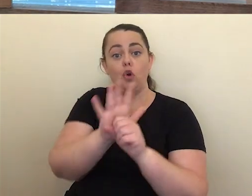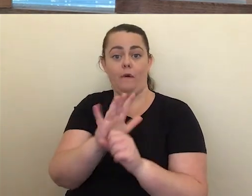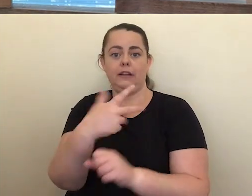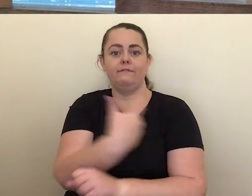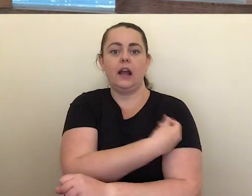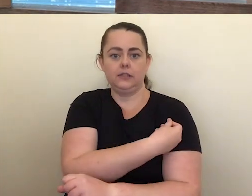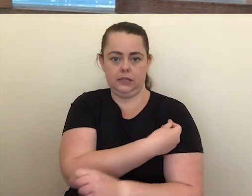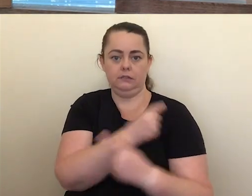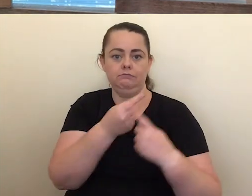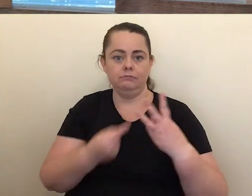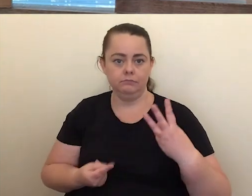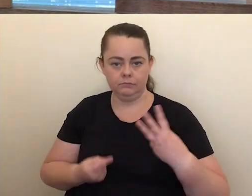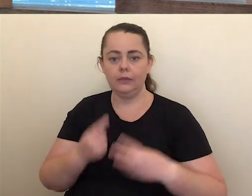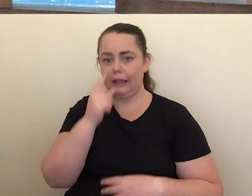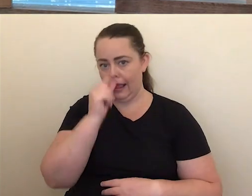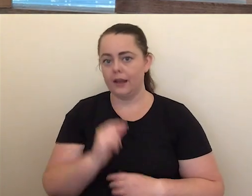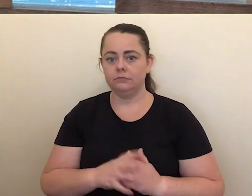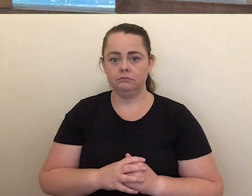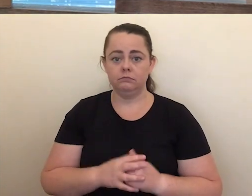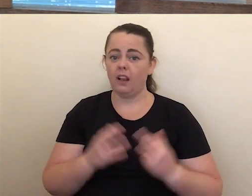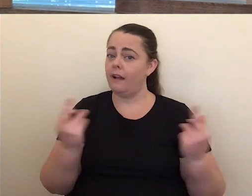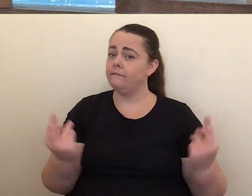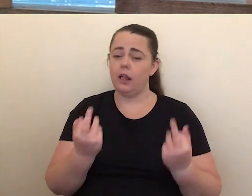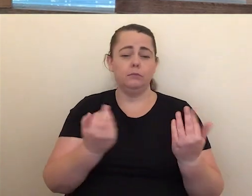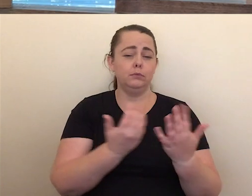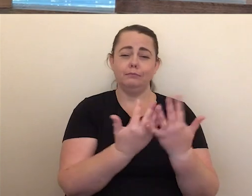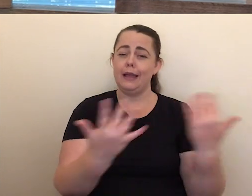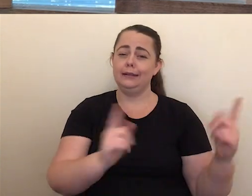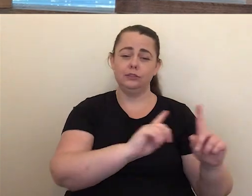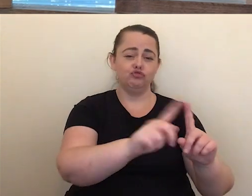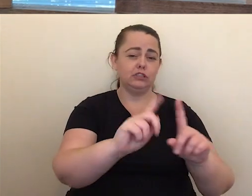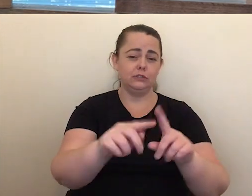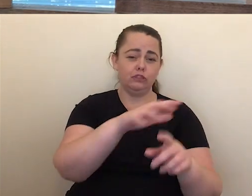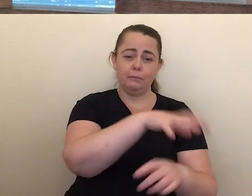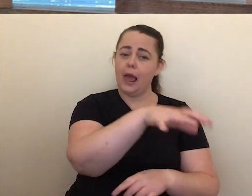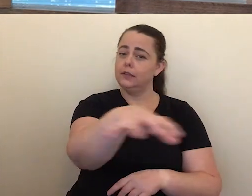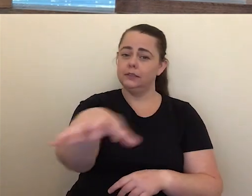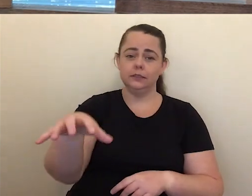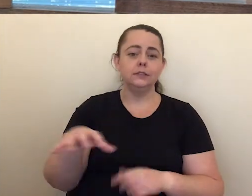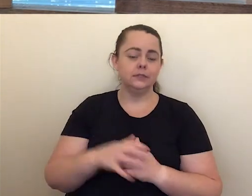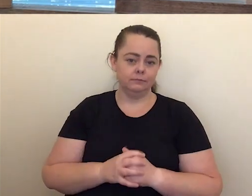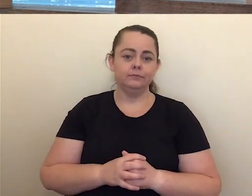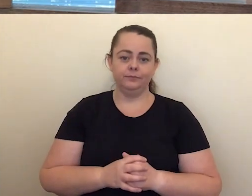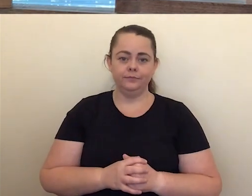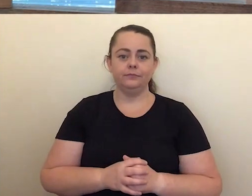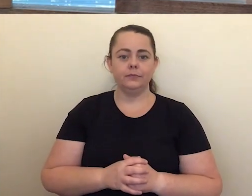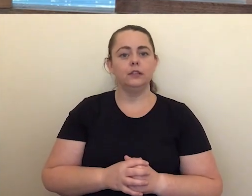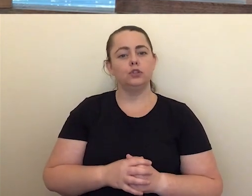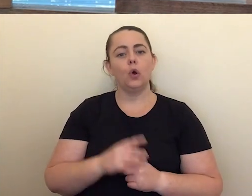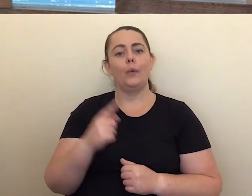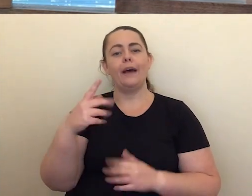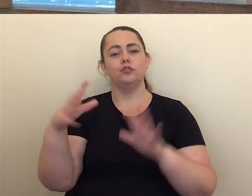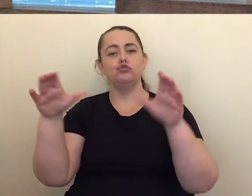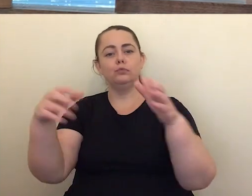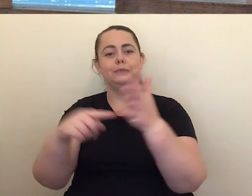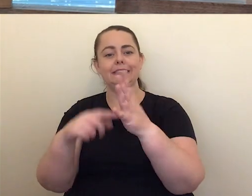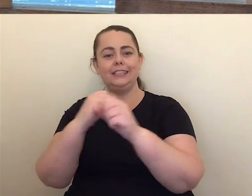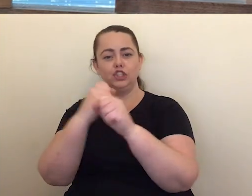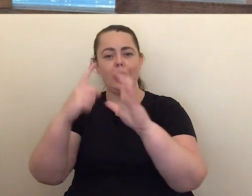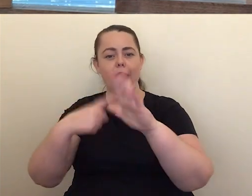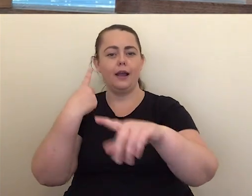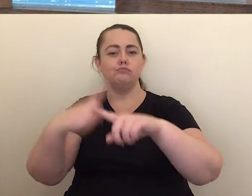are available and accessible in many, many places. So with the vaccines approved by the TGA at the moment.